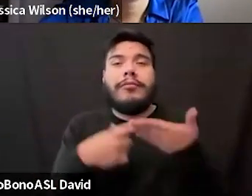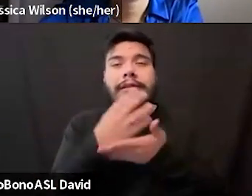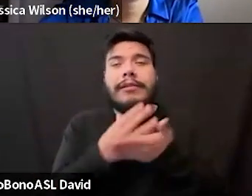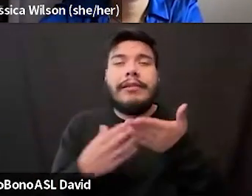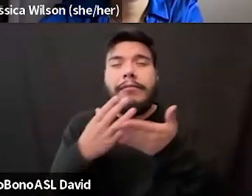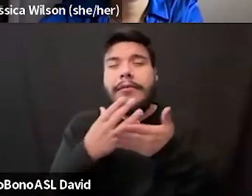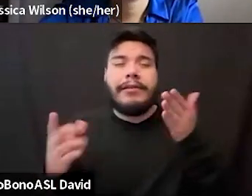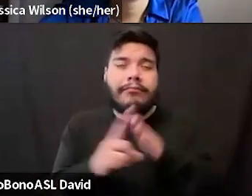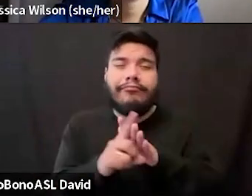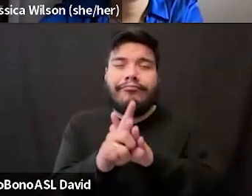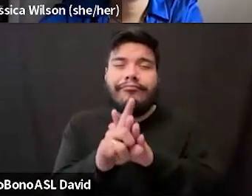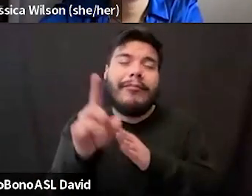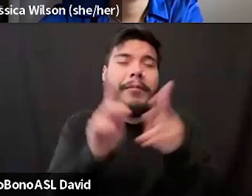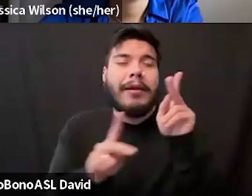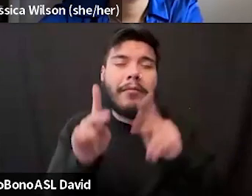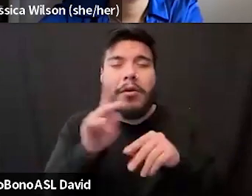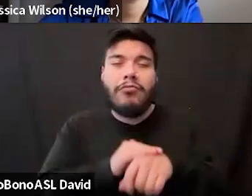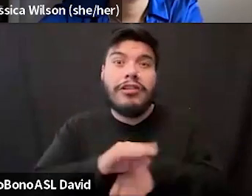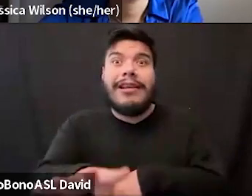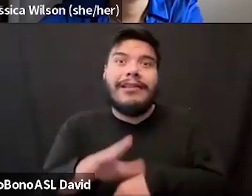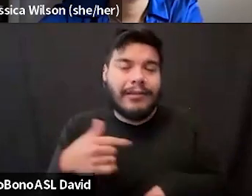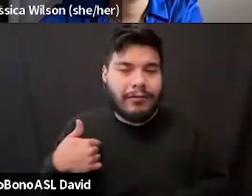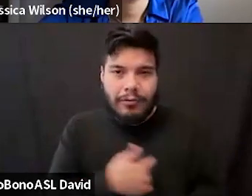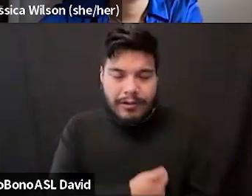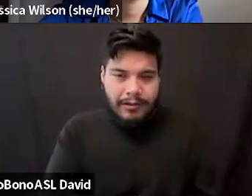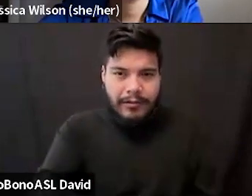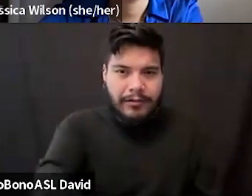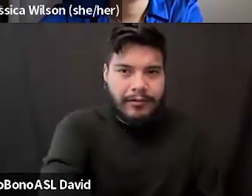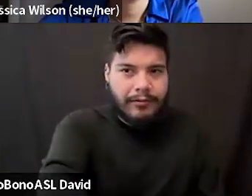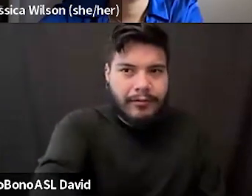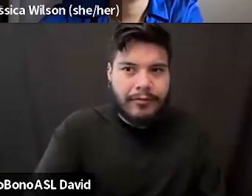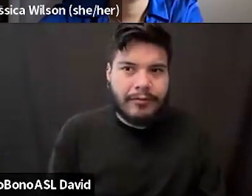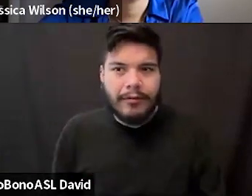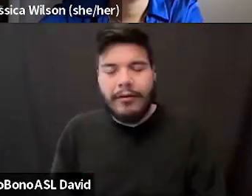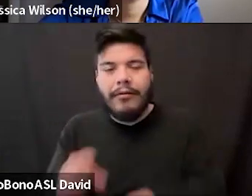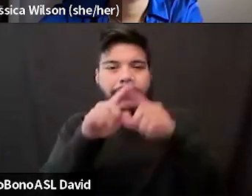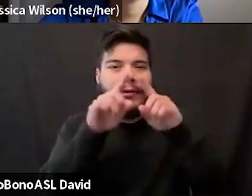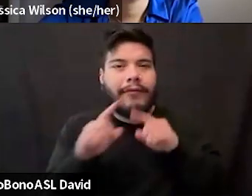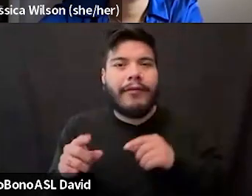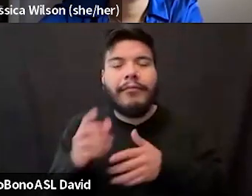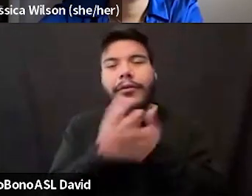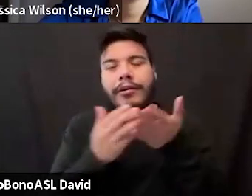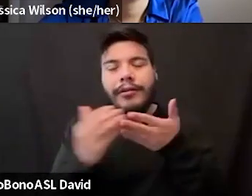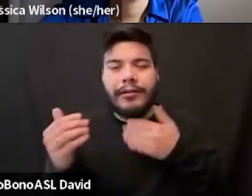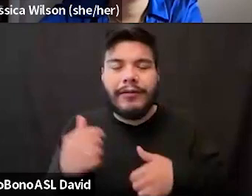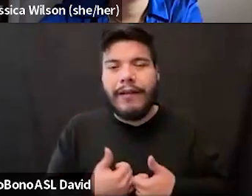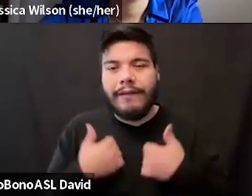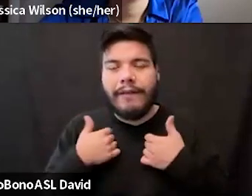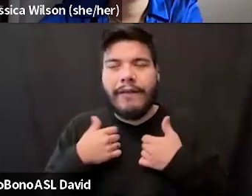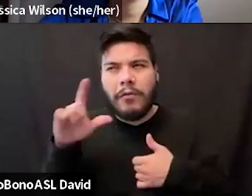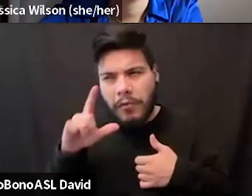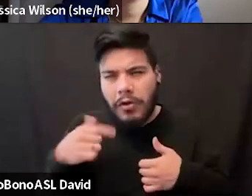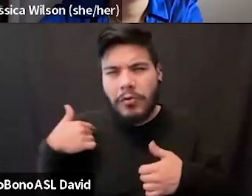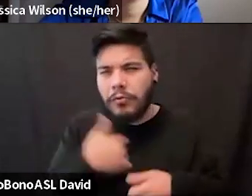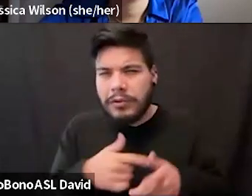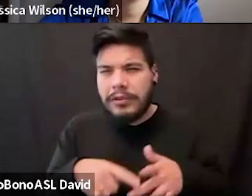us and what other people are projecting onto us, um, have projected onto us at various stages of our life. Where do we start with